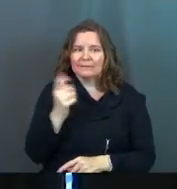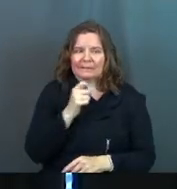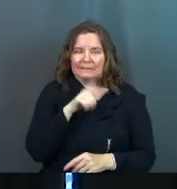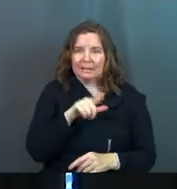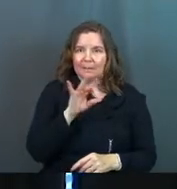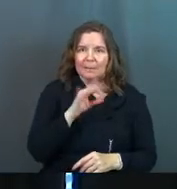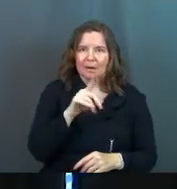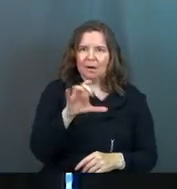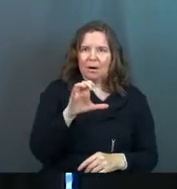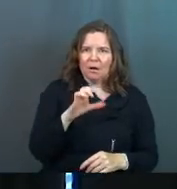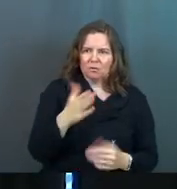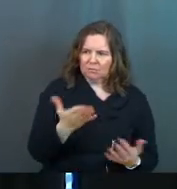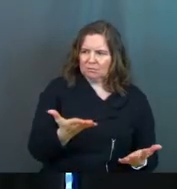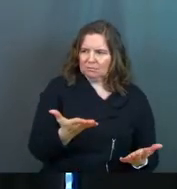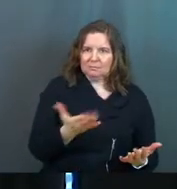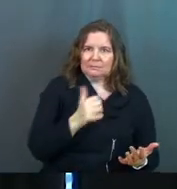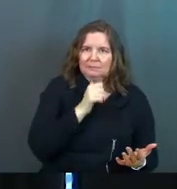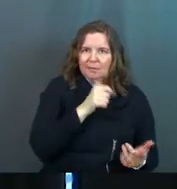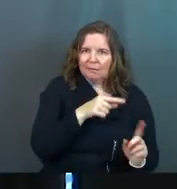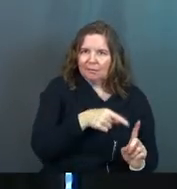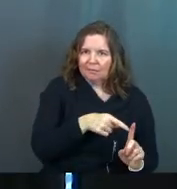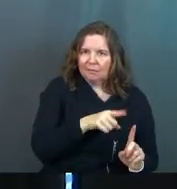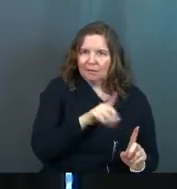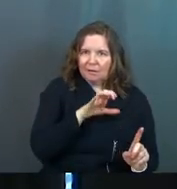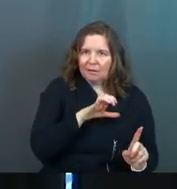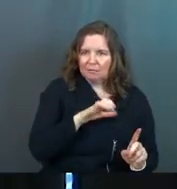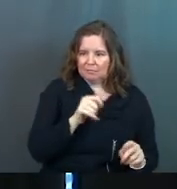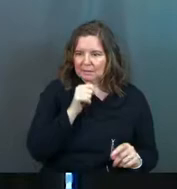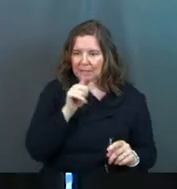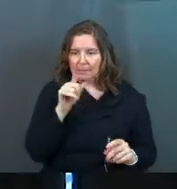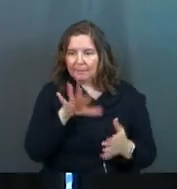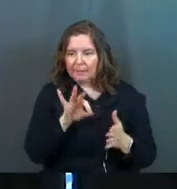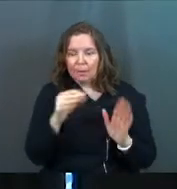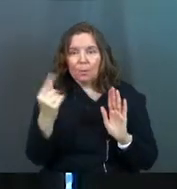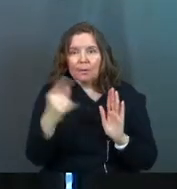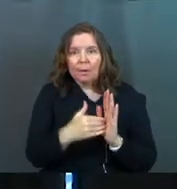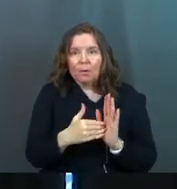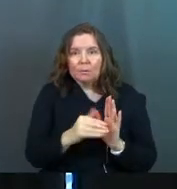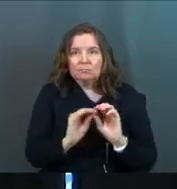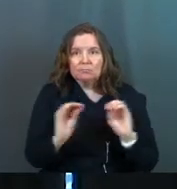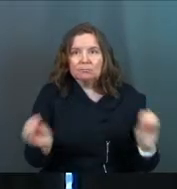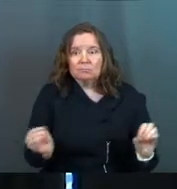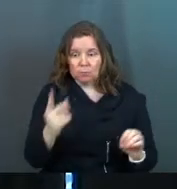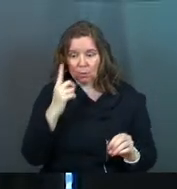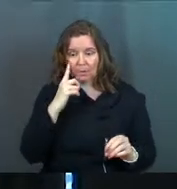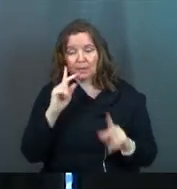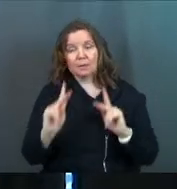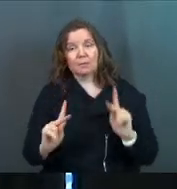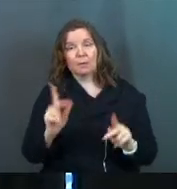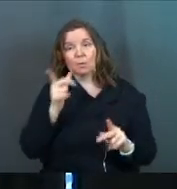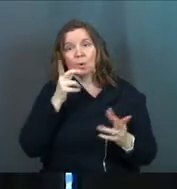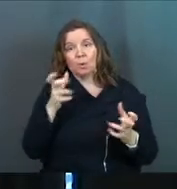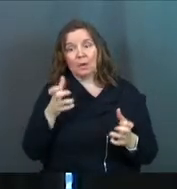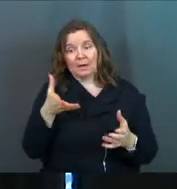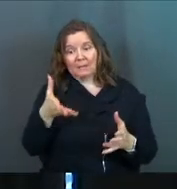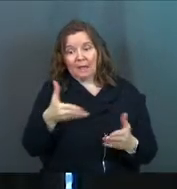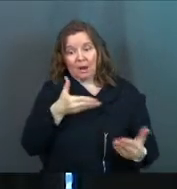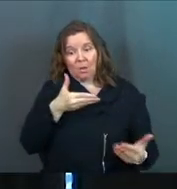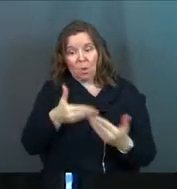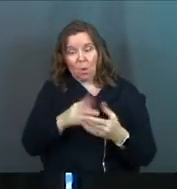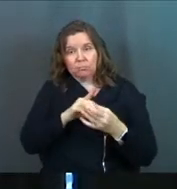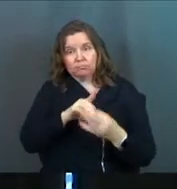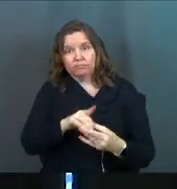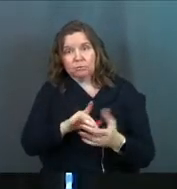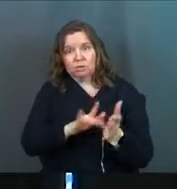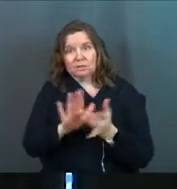100 disciples, Jesus? Come on. Why didn't you choose 1,000? Don't you think the people who wanted to be that close